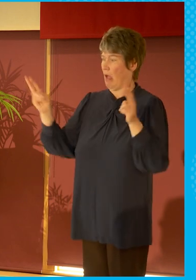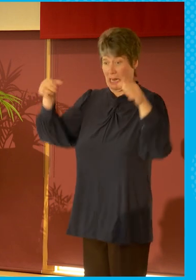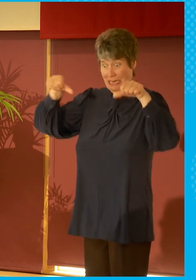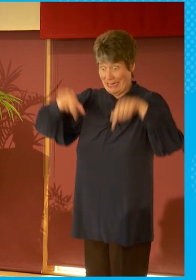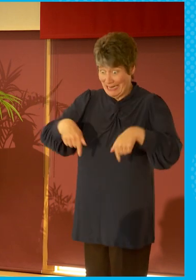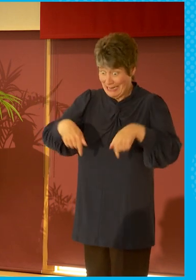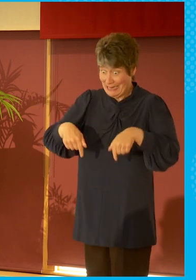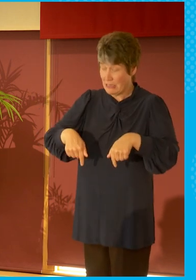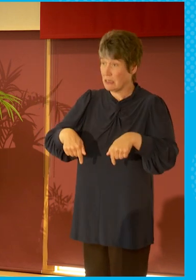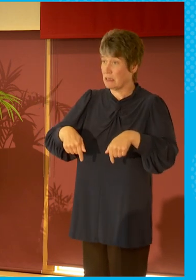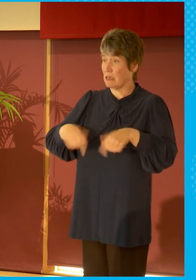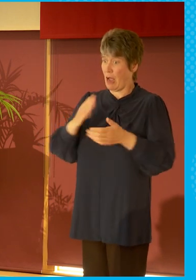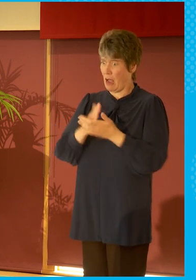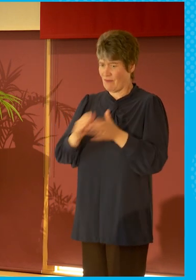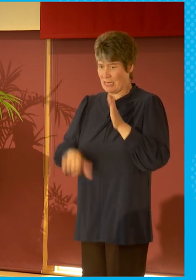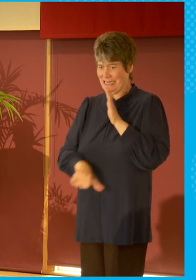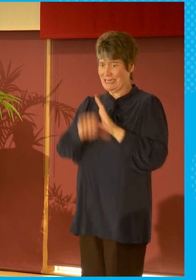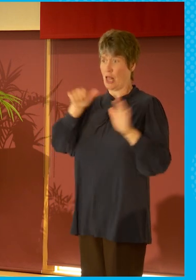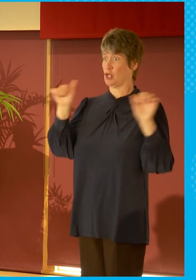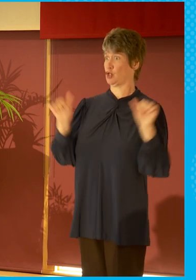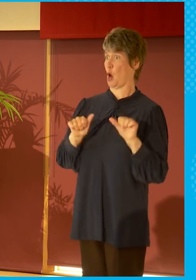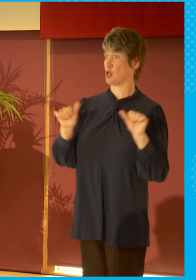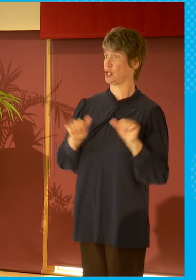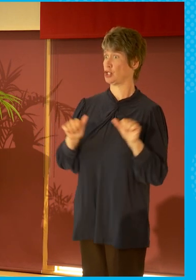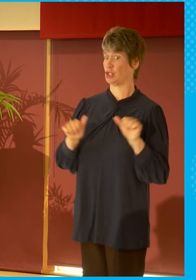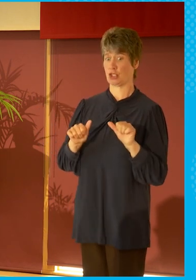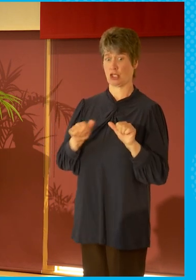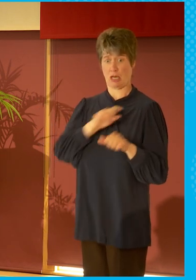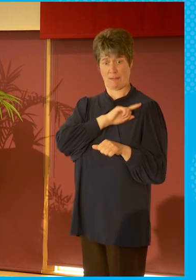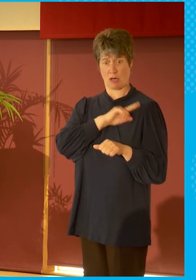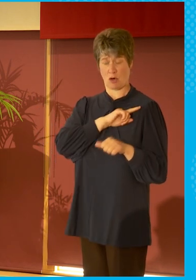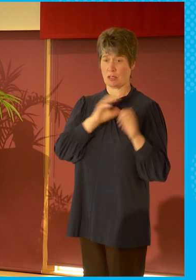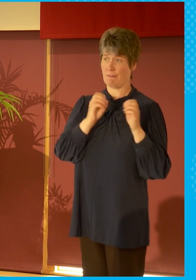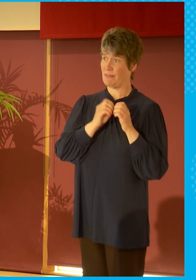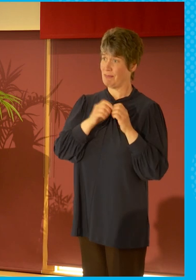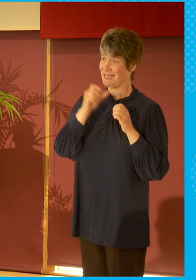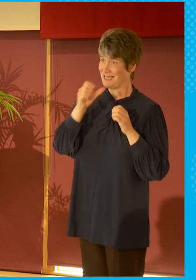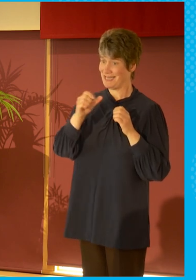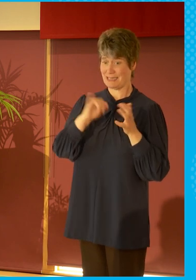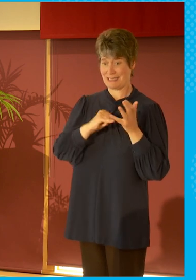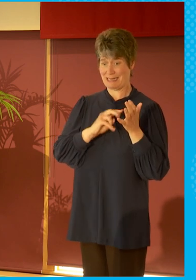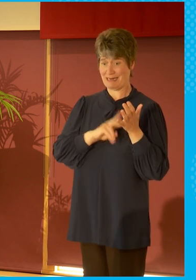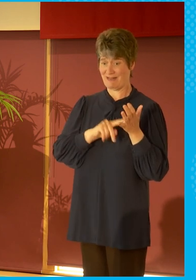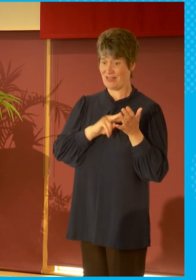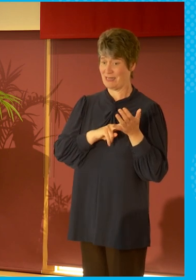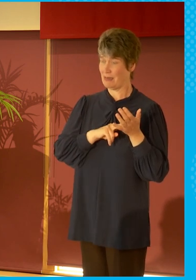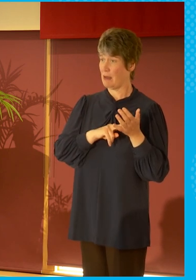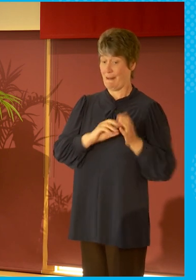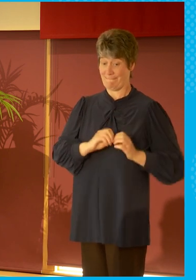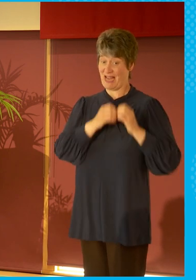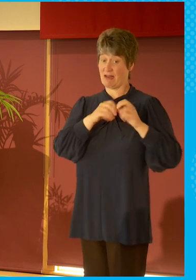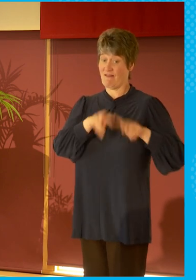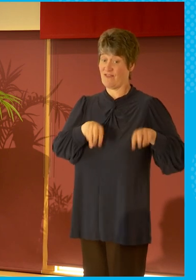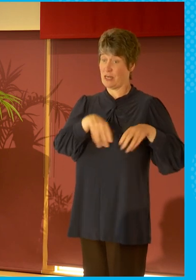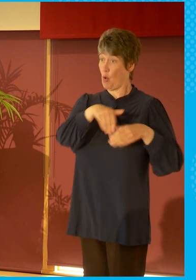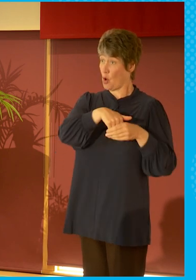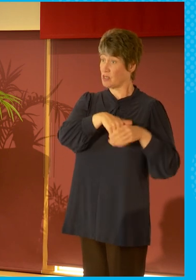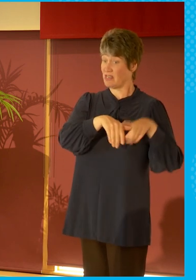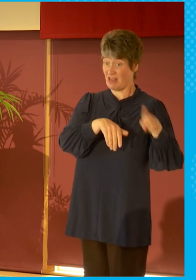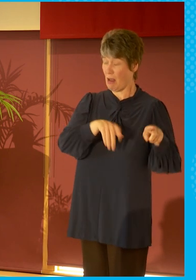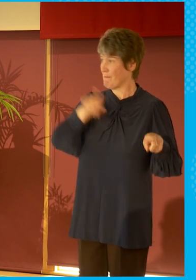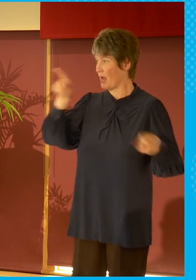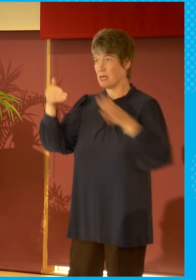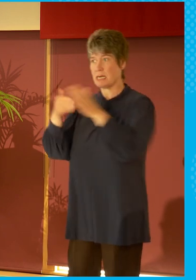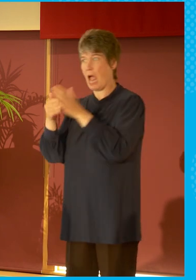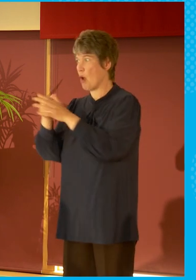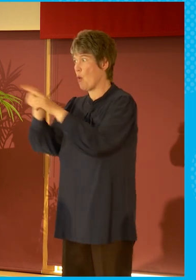BBC and STV productions that are making video content in Scotland. It is Amazon Prime and it's the Outlander production at